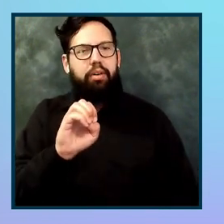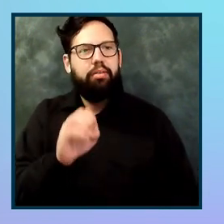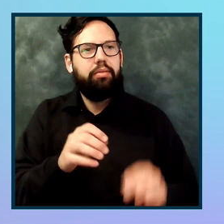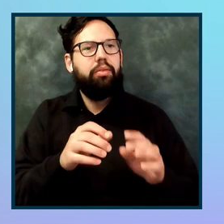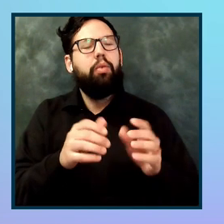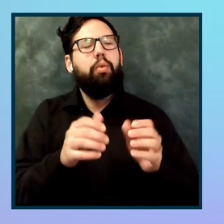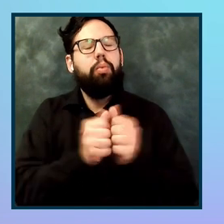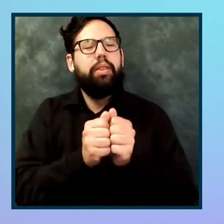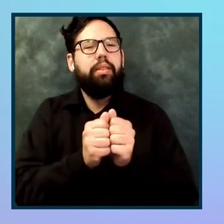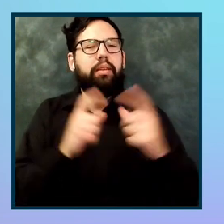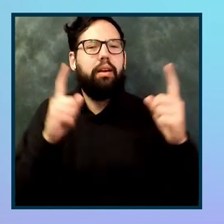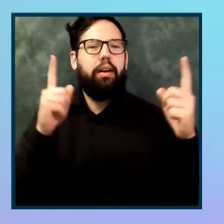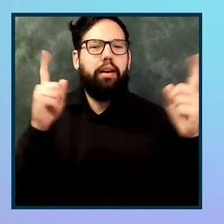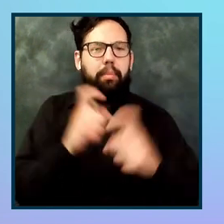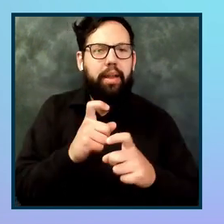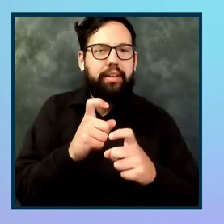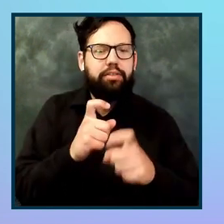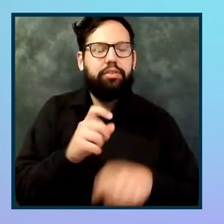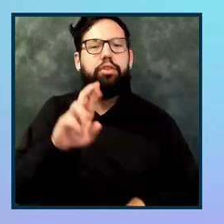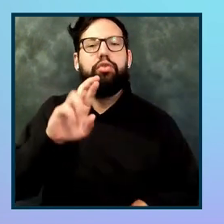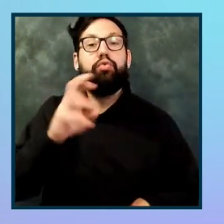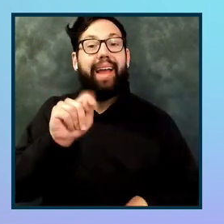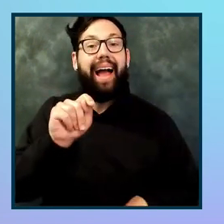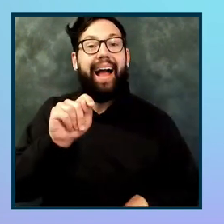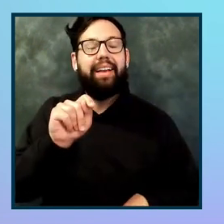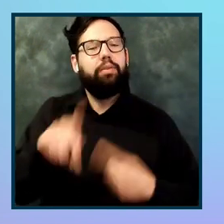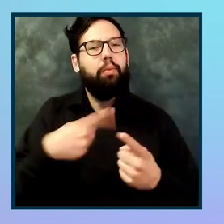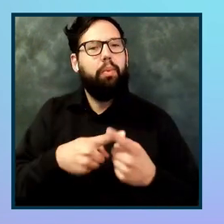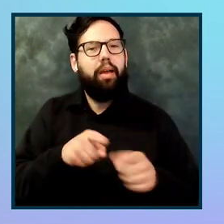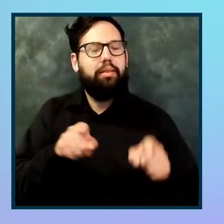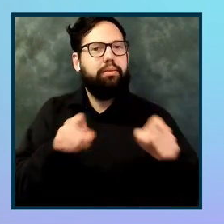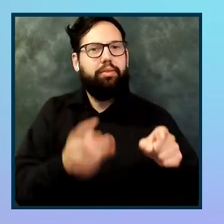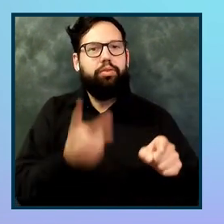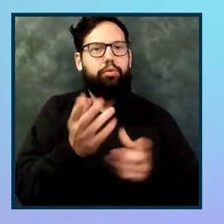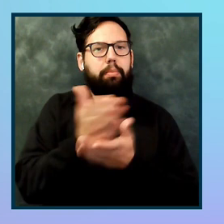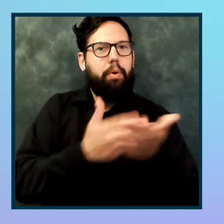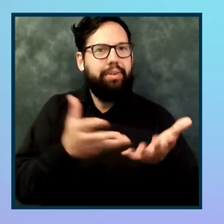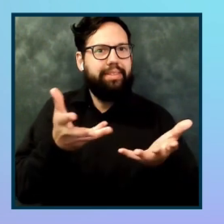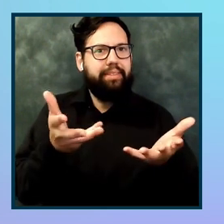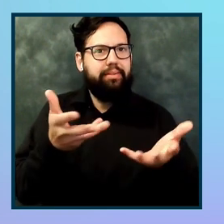components. Do you default to manual testing for these situations?